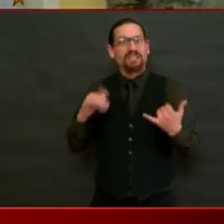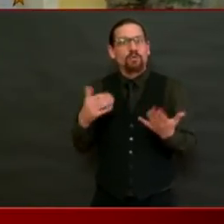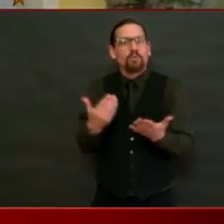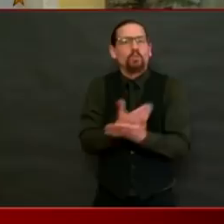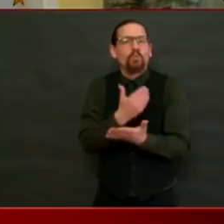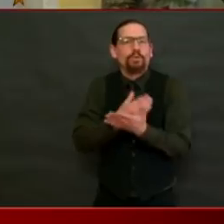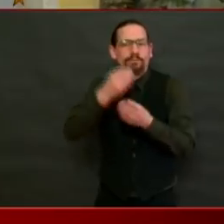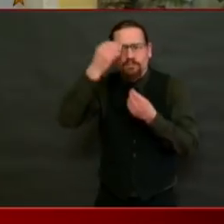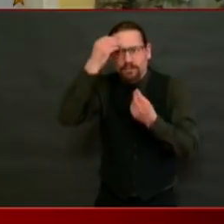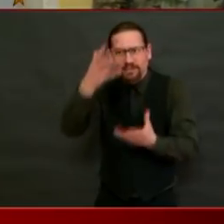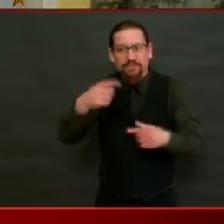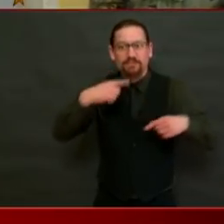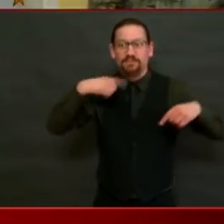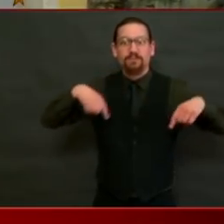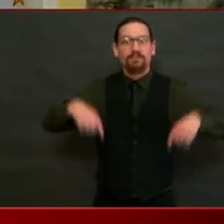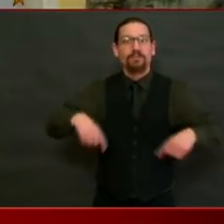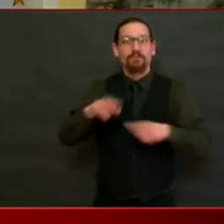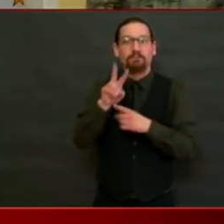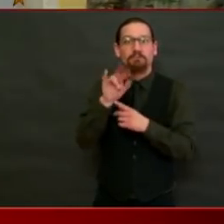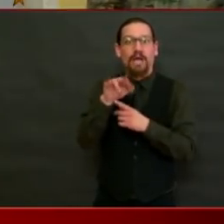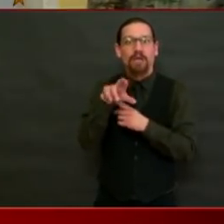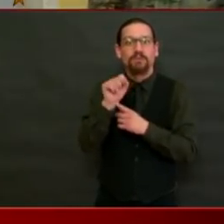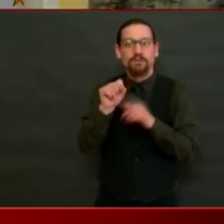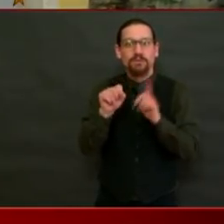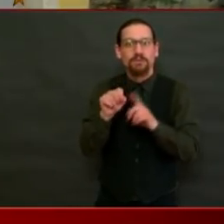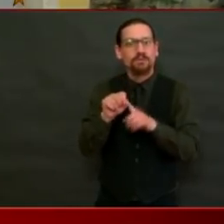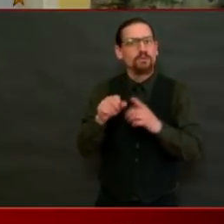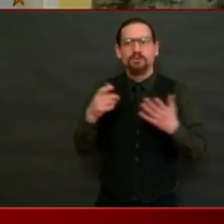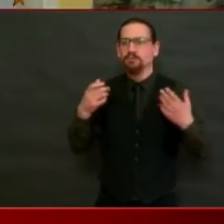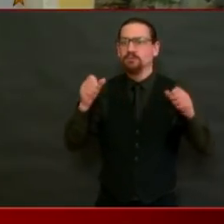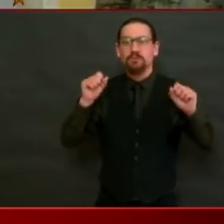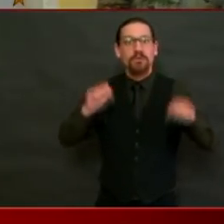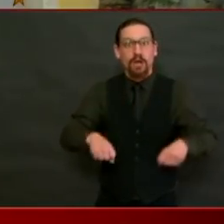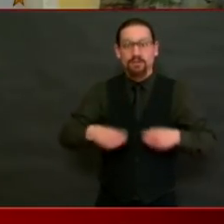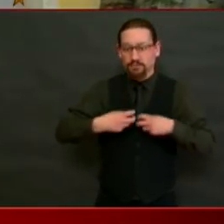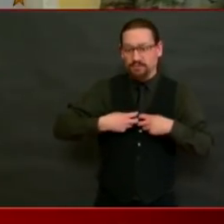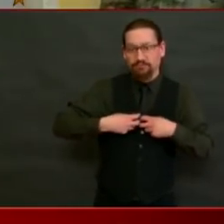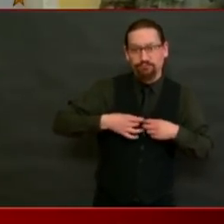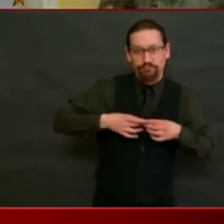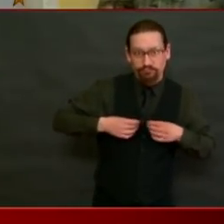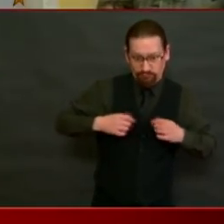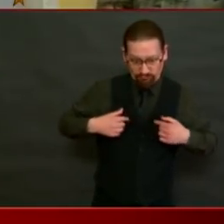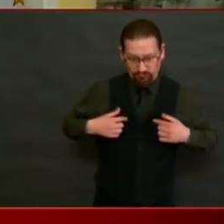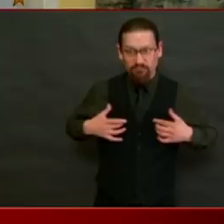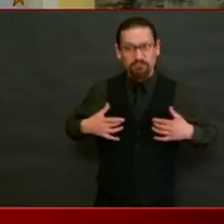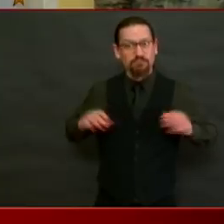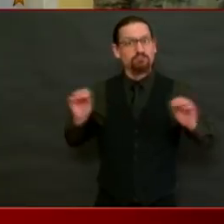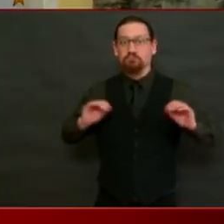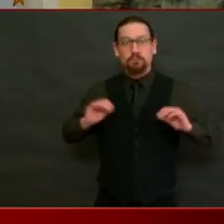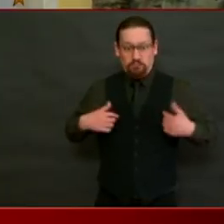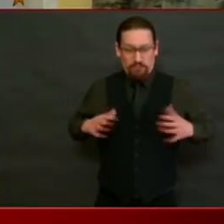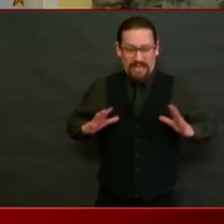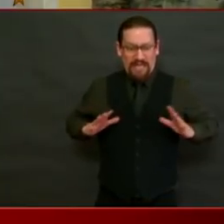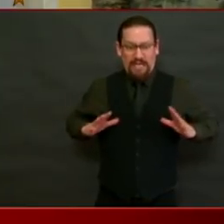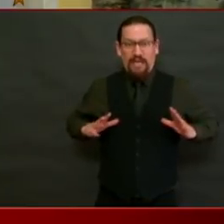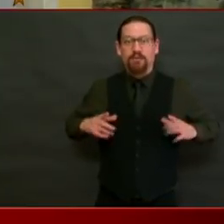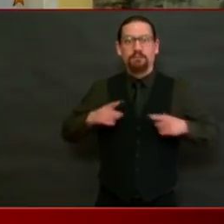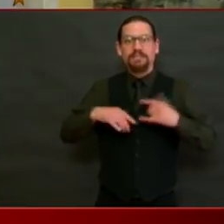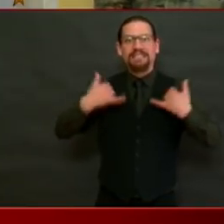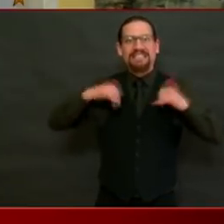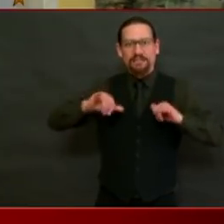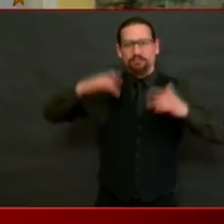virus to be transmitted in persons who either have no symptoms or are pre-symptomatic